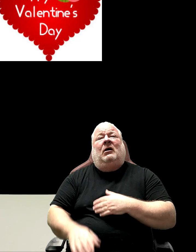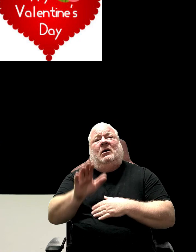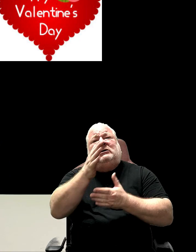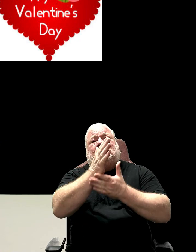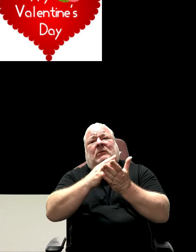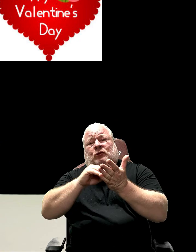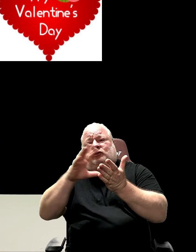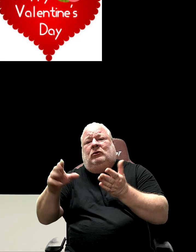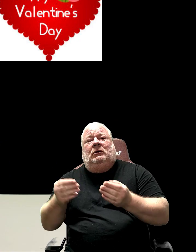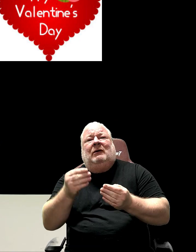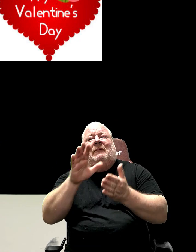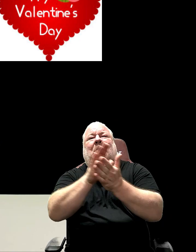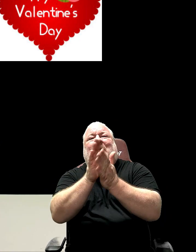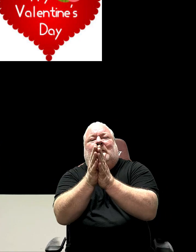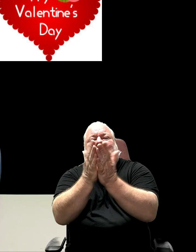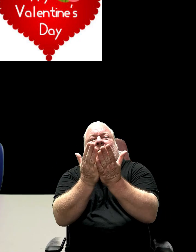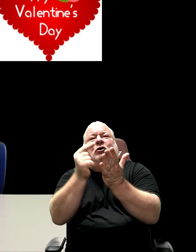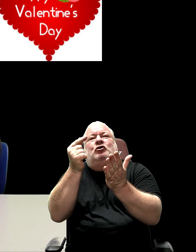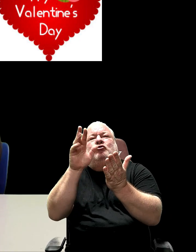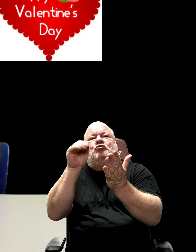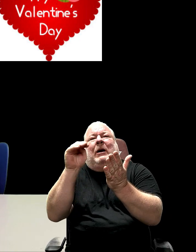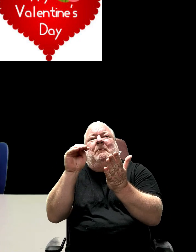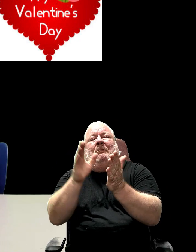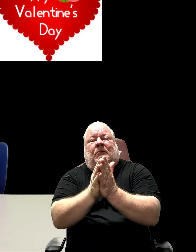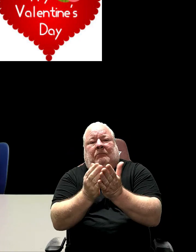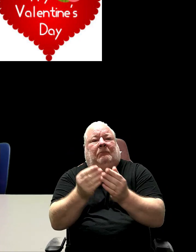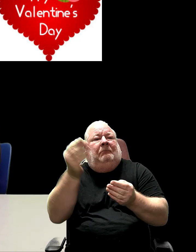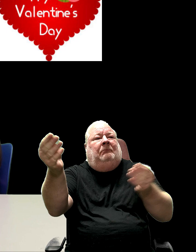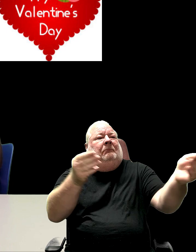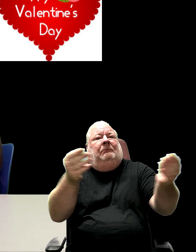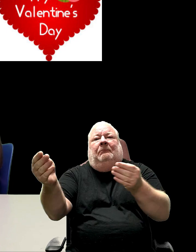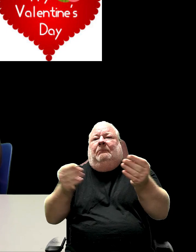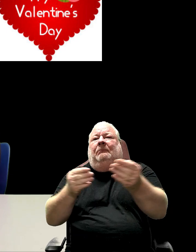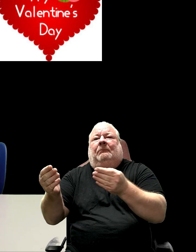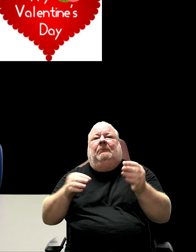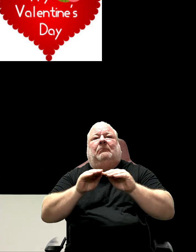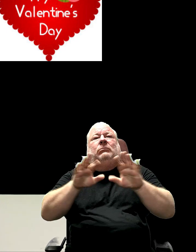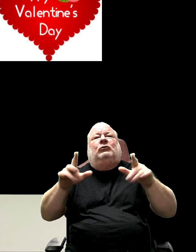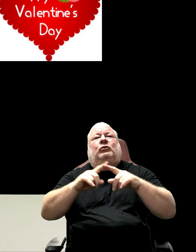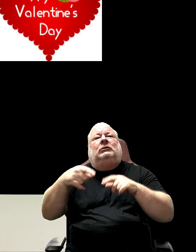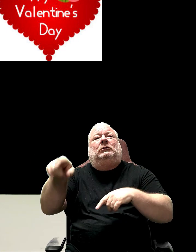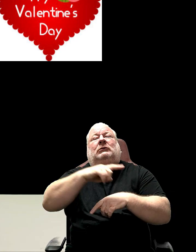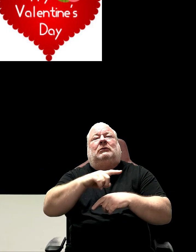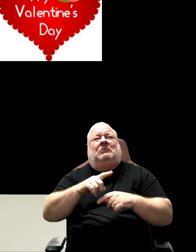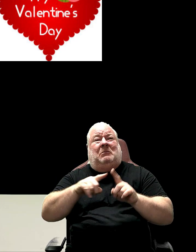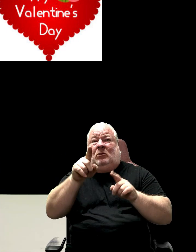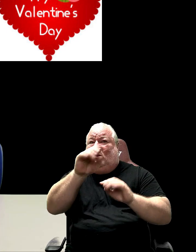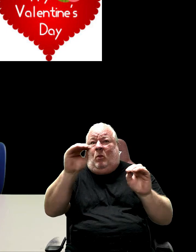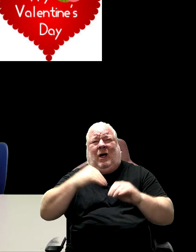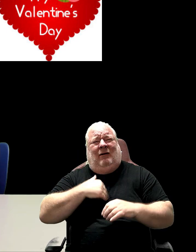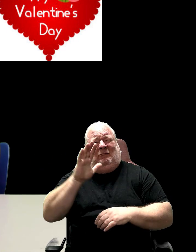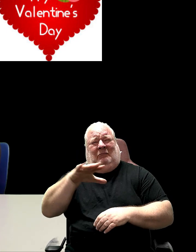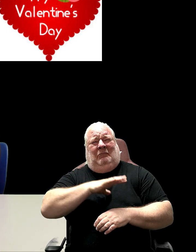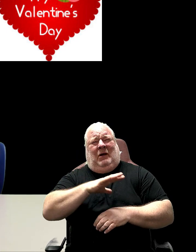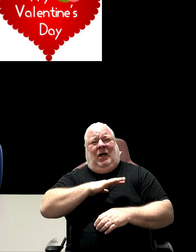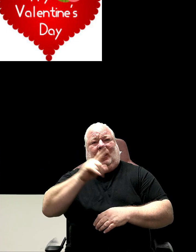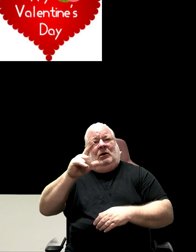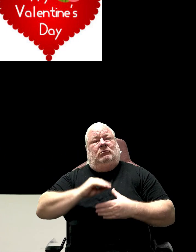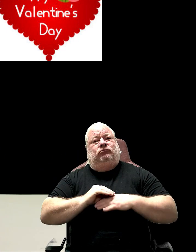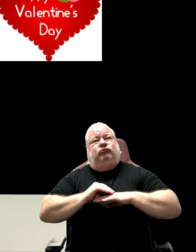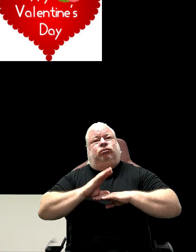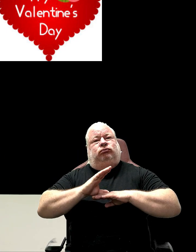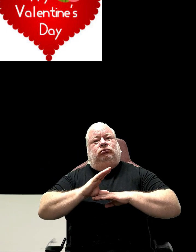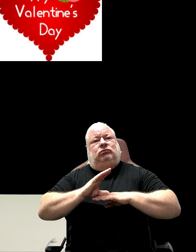Some scholars give Valentine's Grams. No grams. That's okay. You can fill